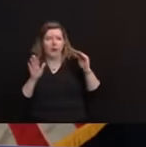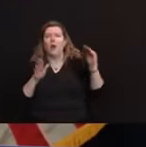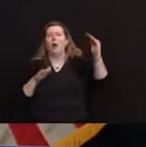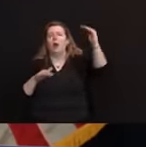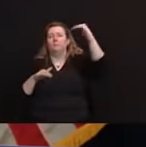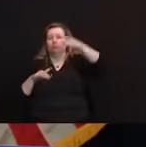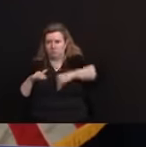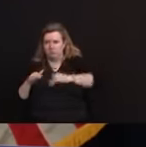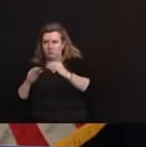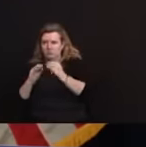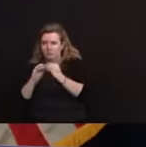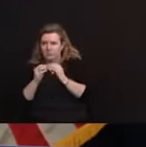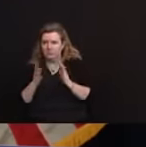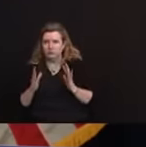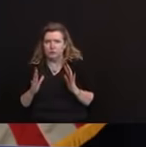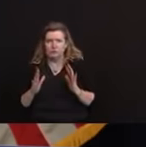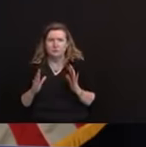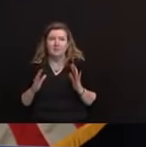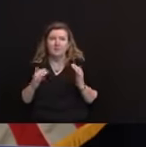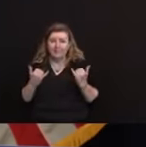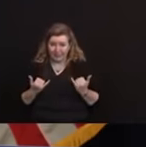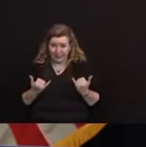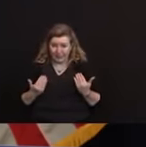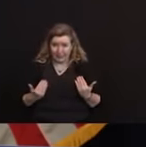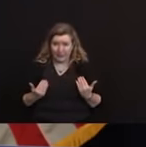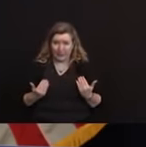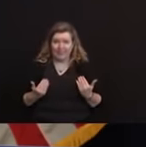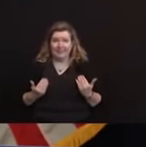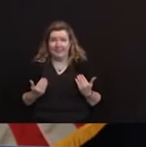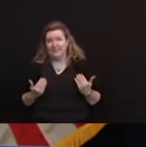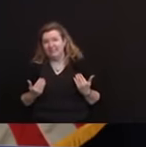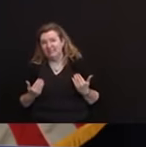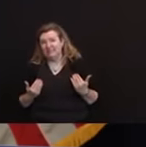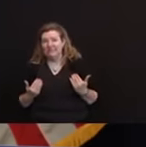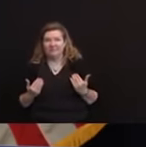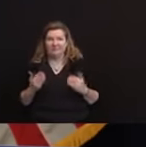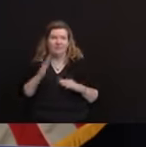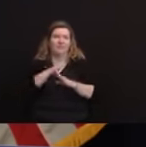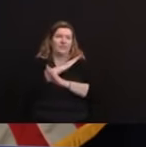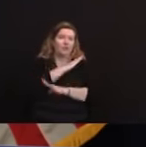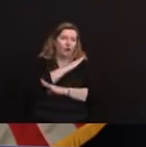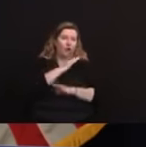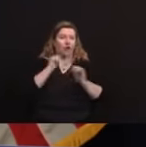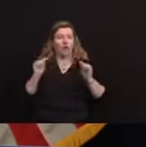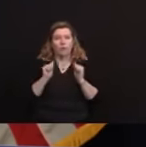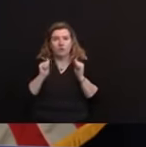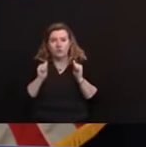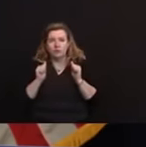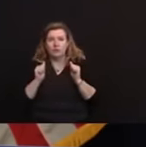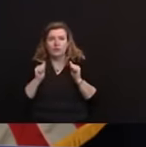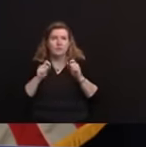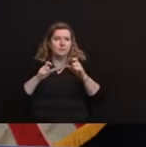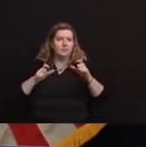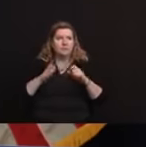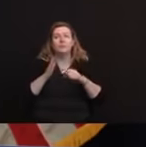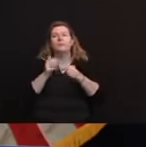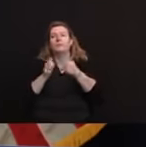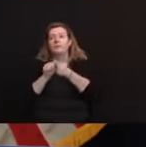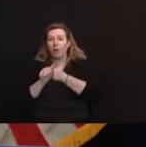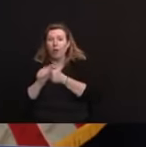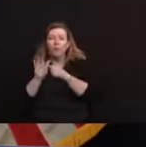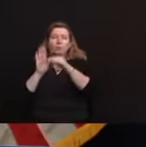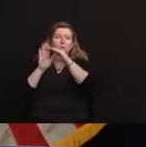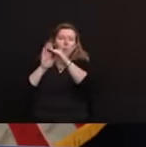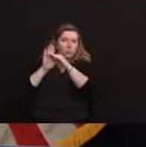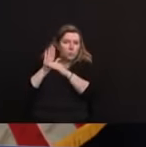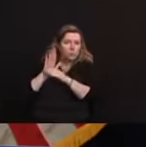This time, largely, I believe, because of all the factors that are in place now, all the things that people are doing, the wearing of the masks, the being cautious, all those